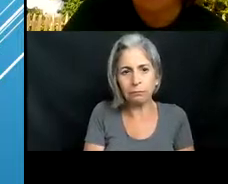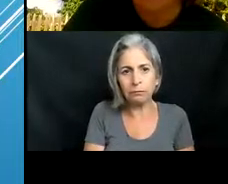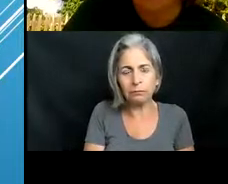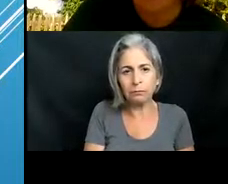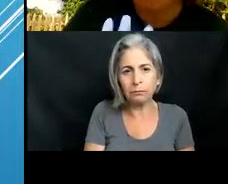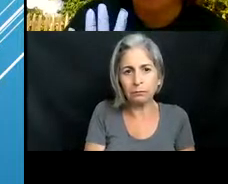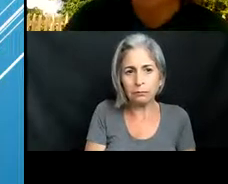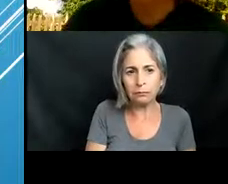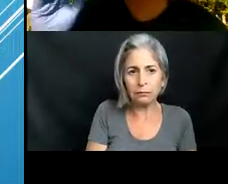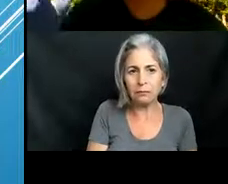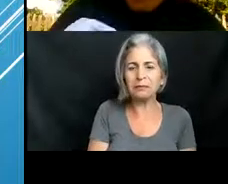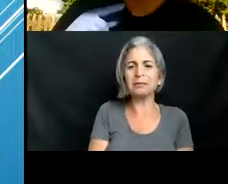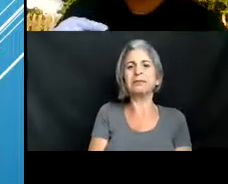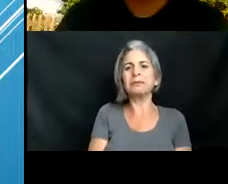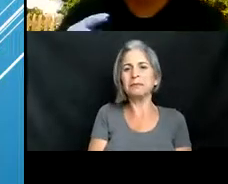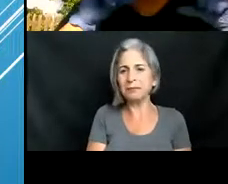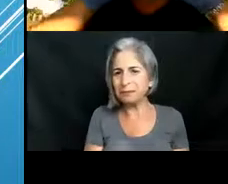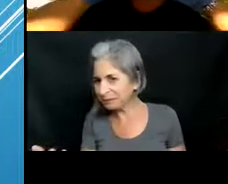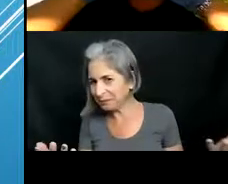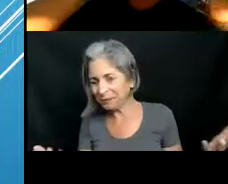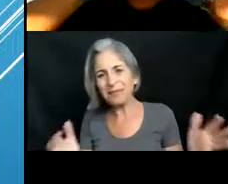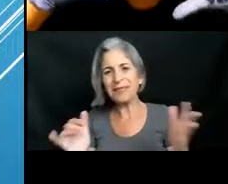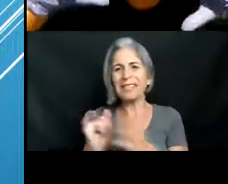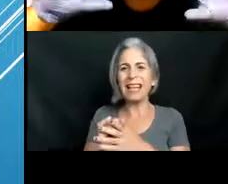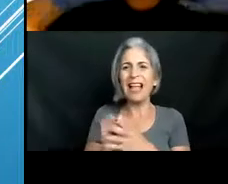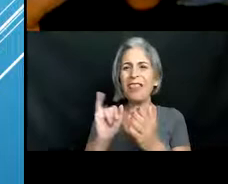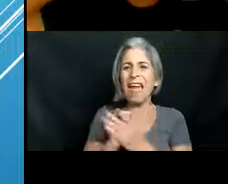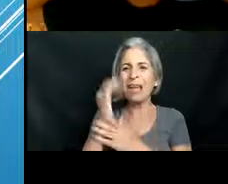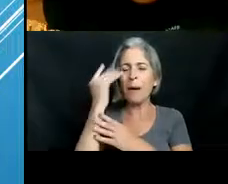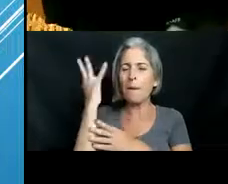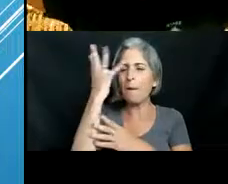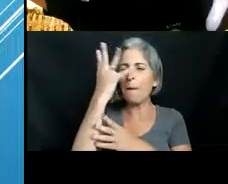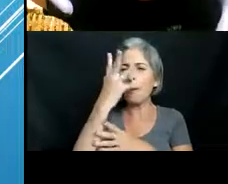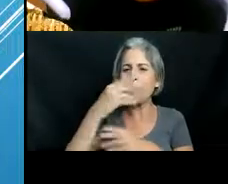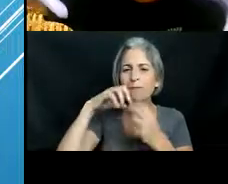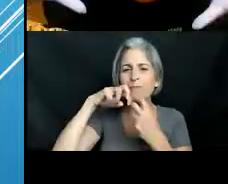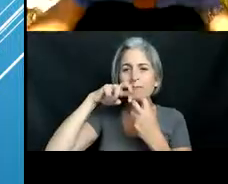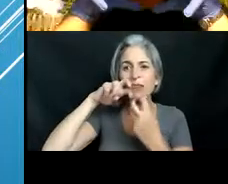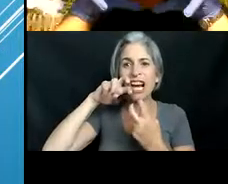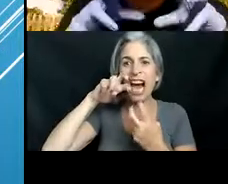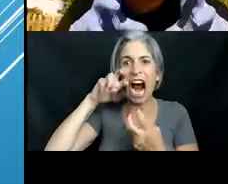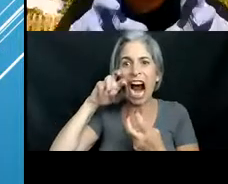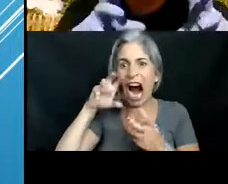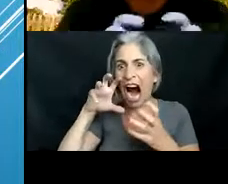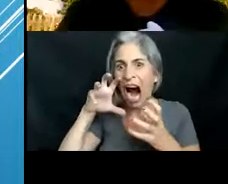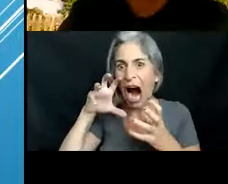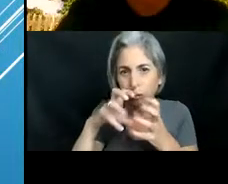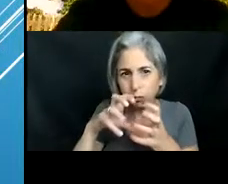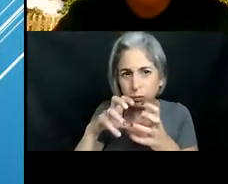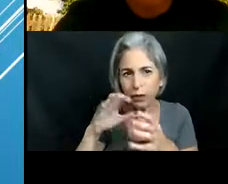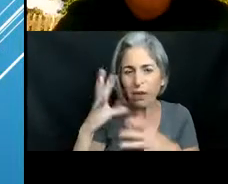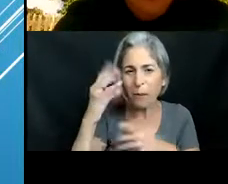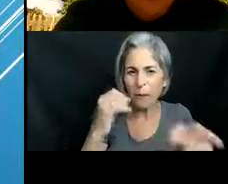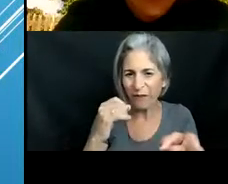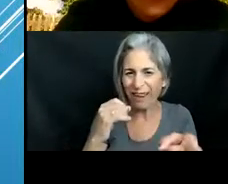they're going to move ahead while we have that beautiful image of their mouth popping forward to get that fish